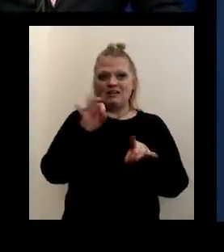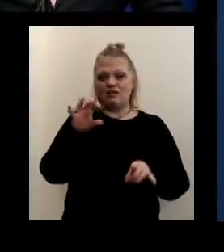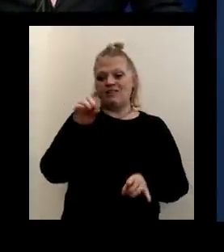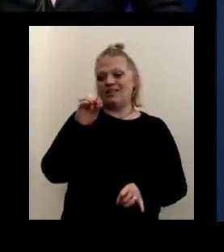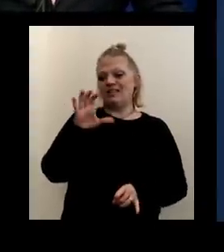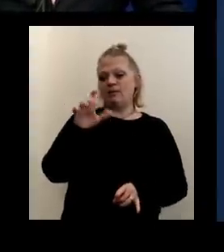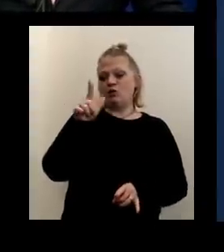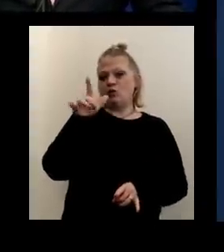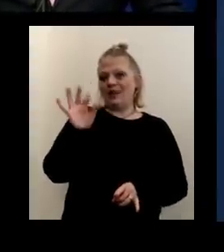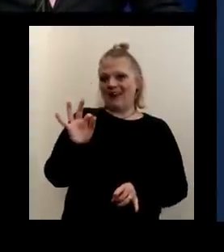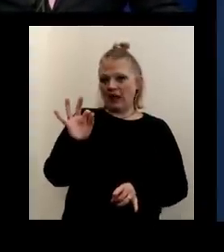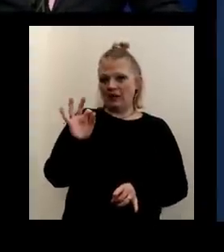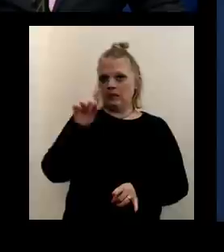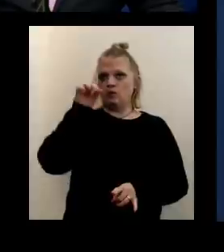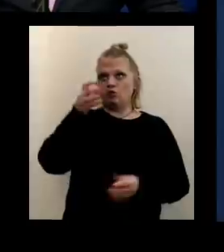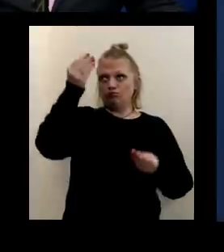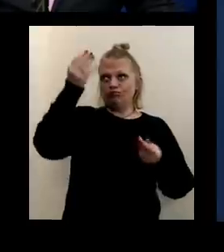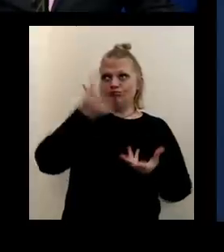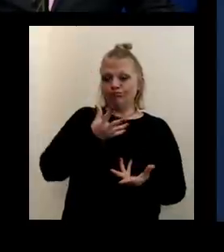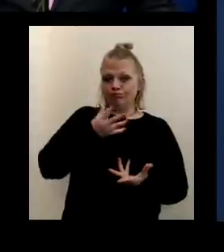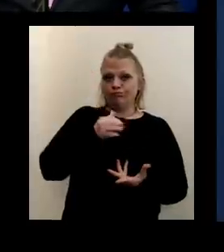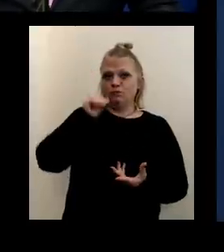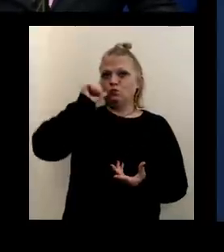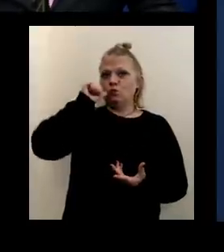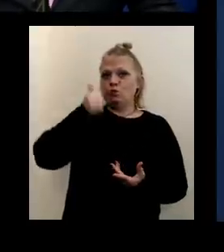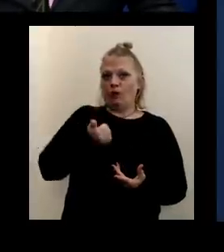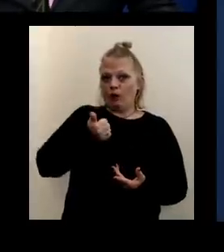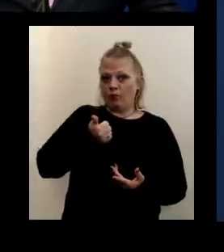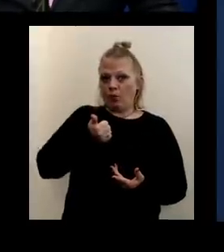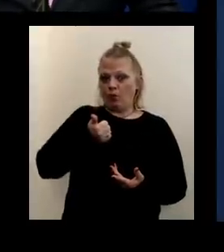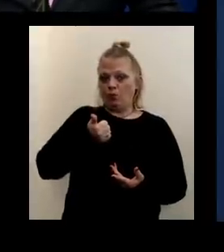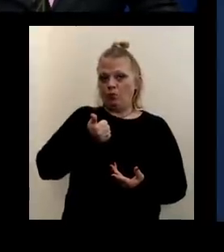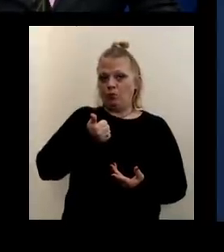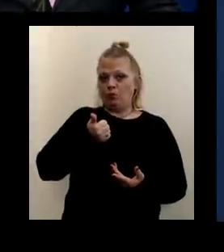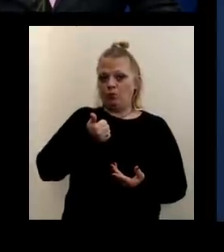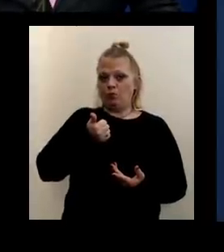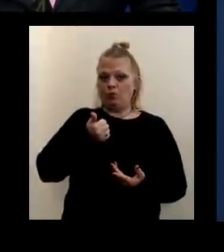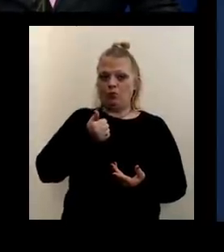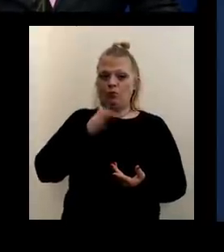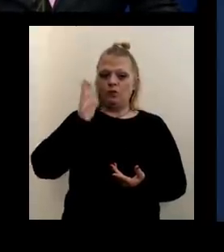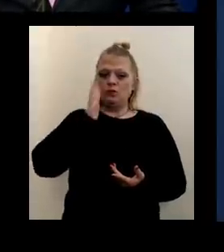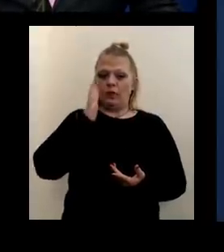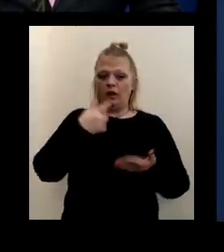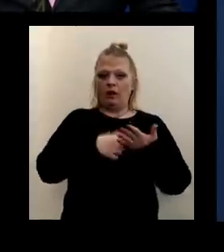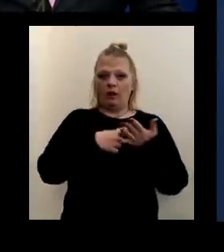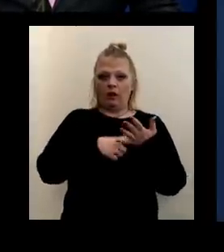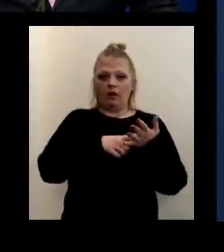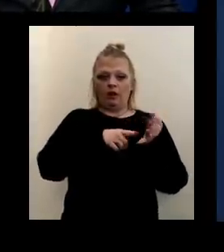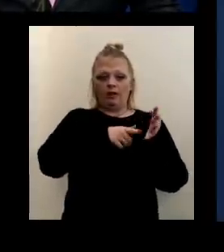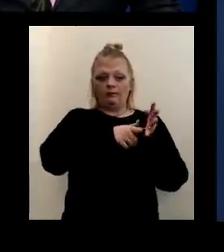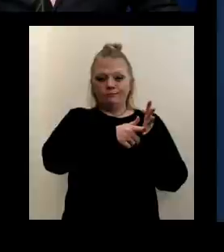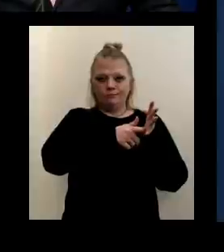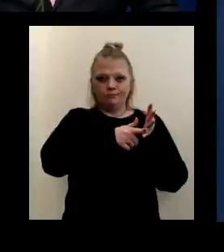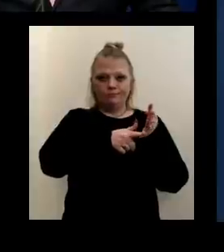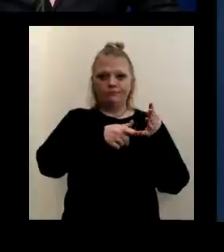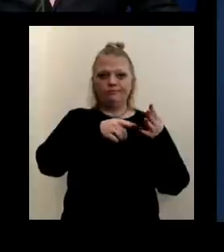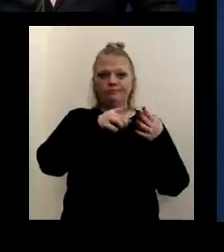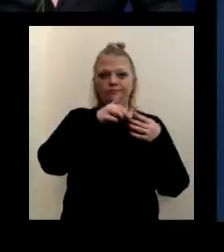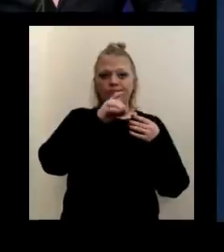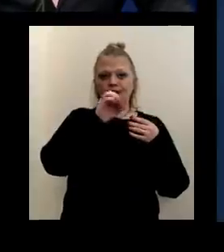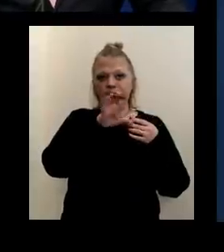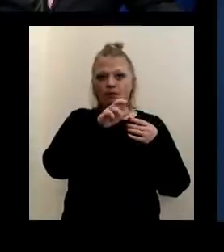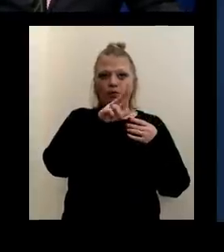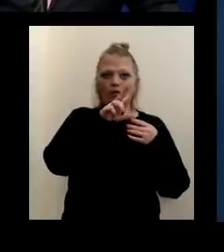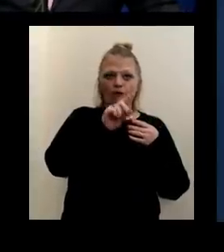receive a data set tomorrow, which will go through the remainder of December 31st, so we will be able to